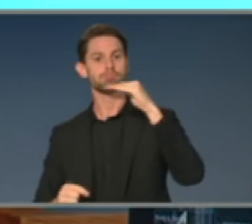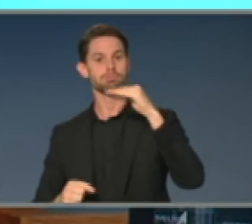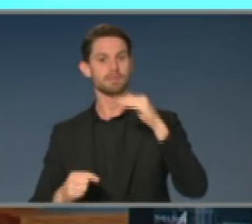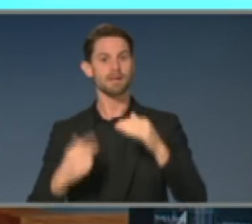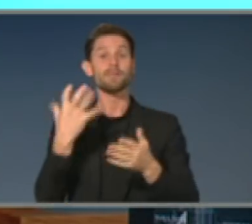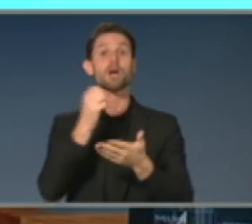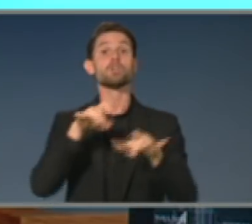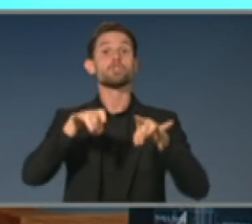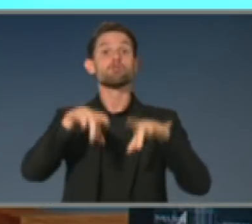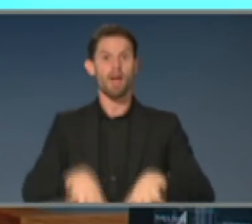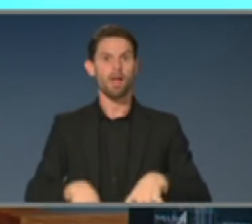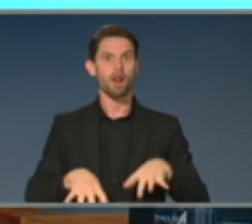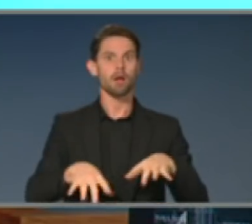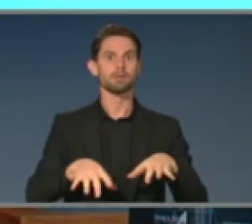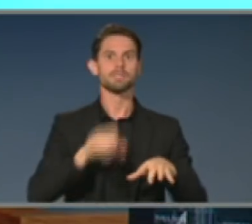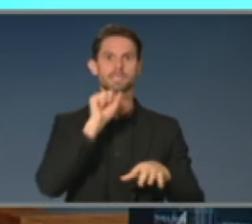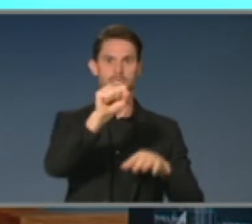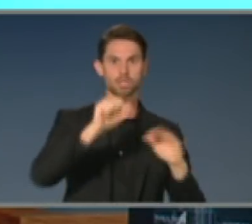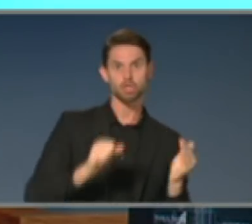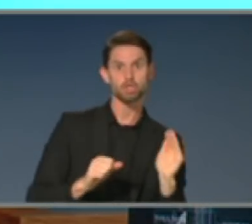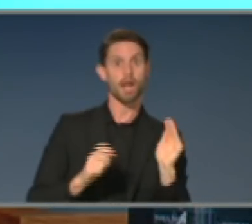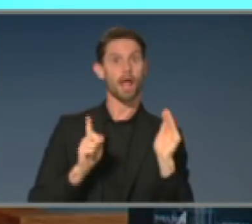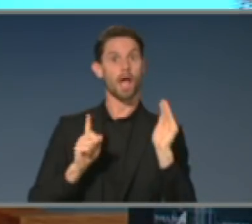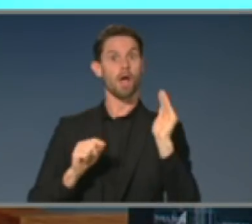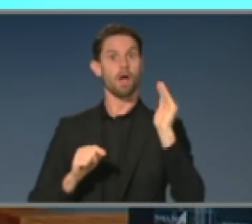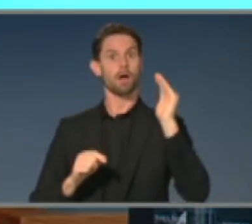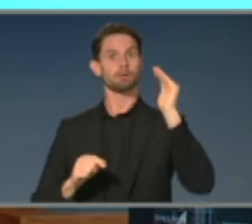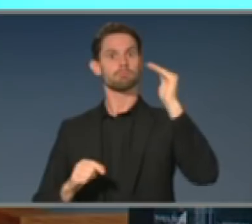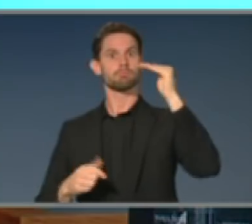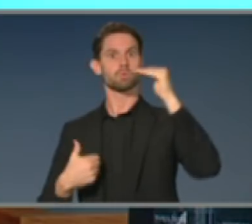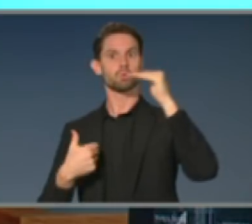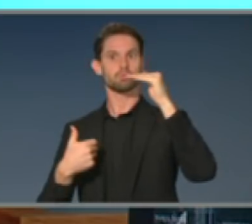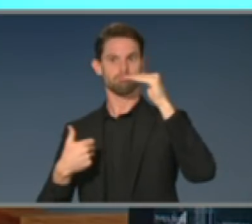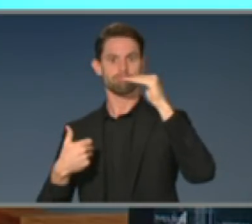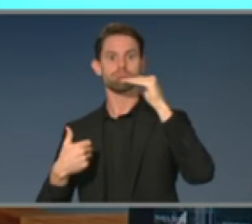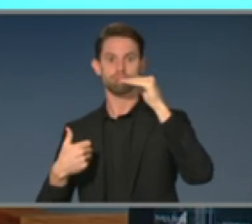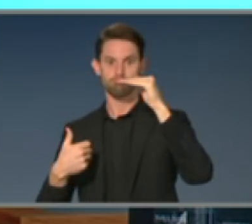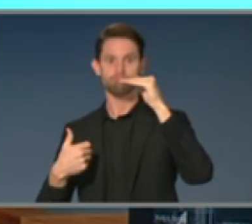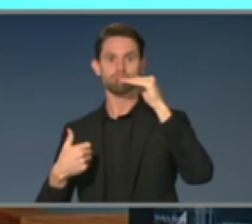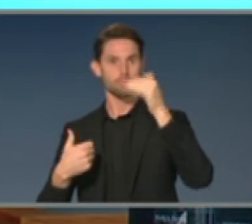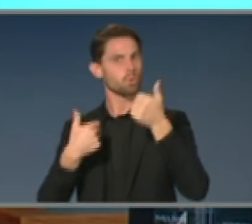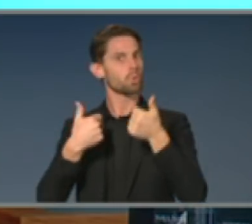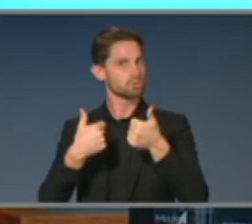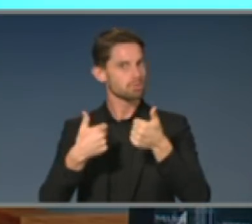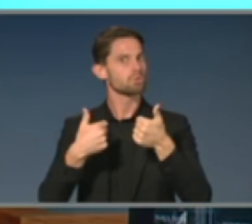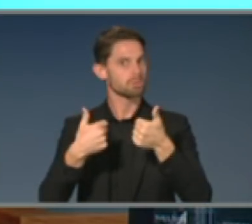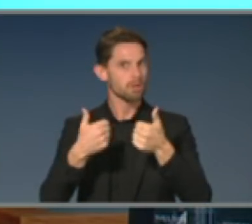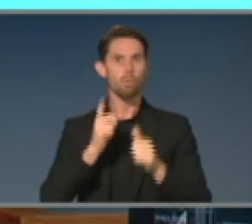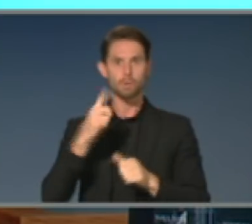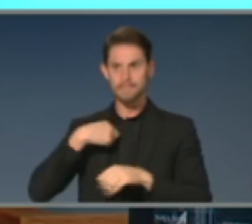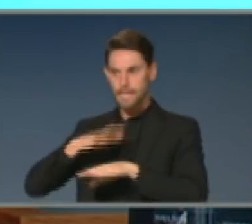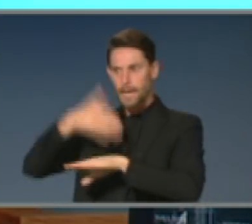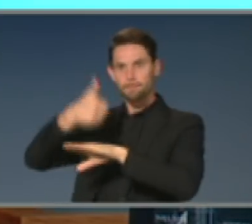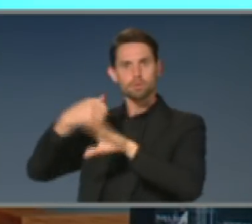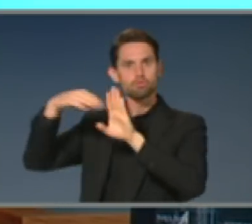and that is a very positive sign, and you can also see the case numbers and all of the measures that we've put in